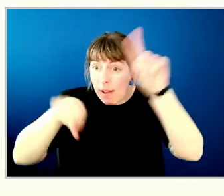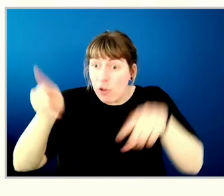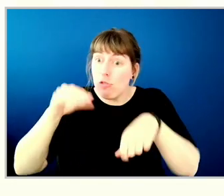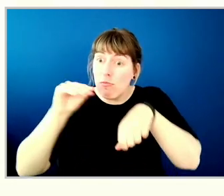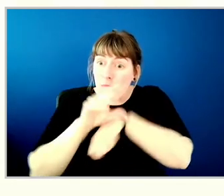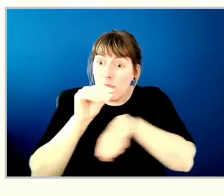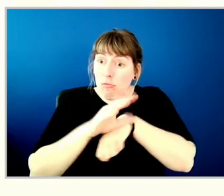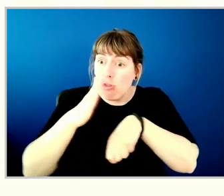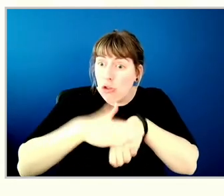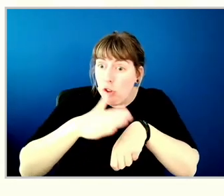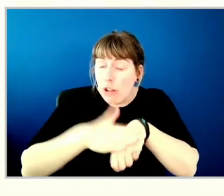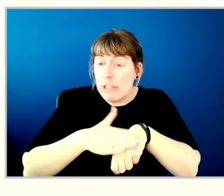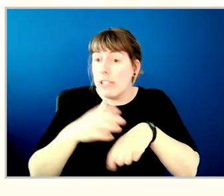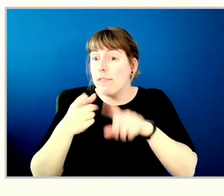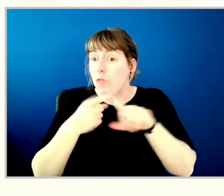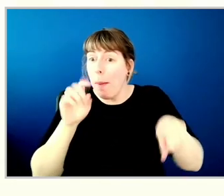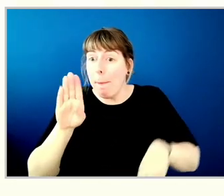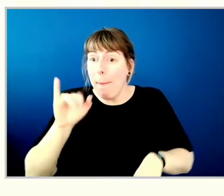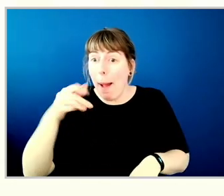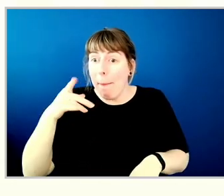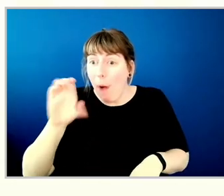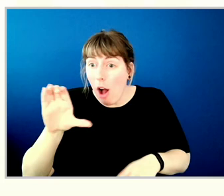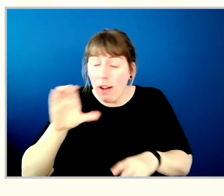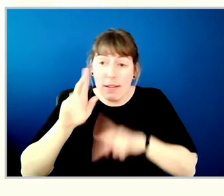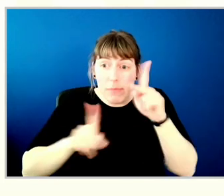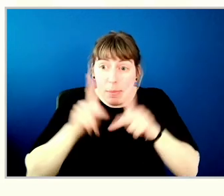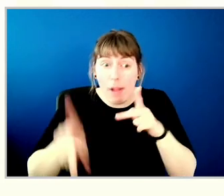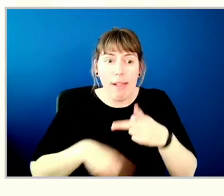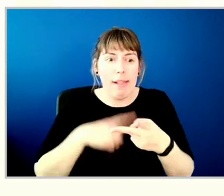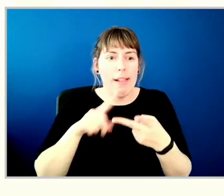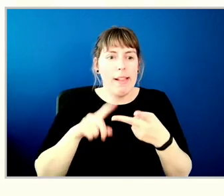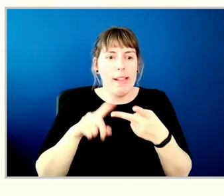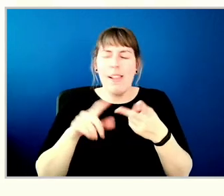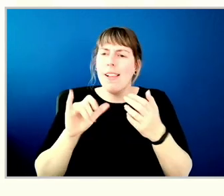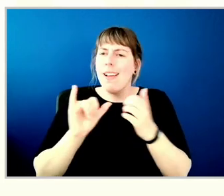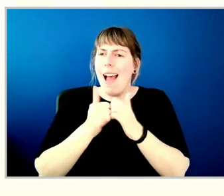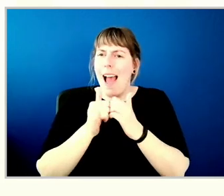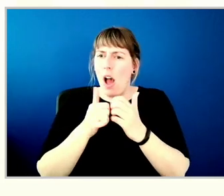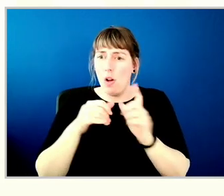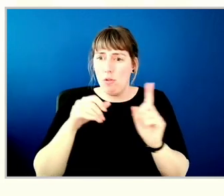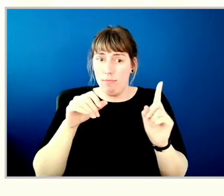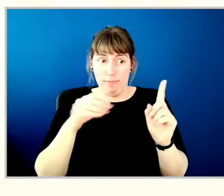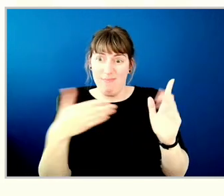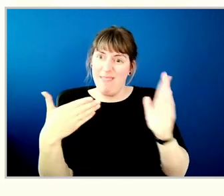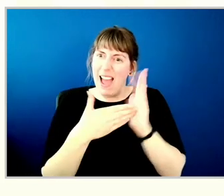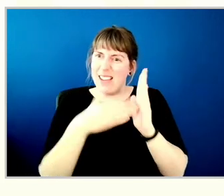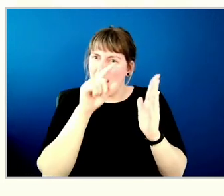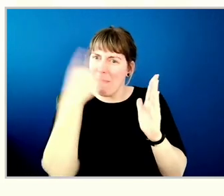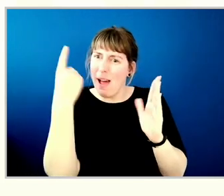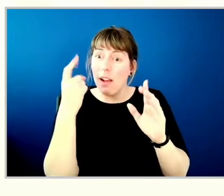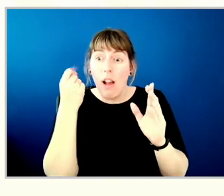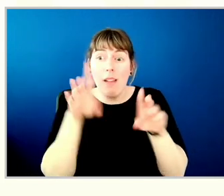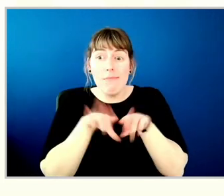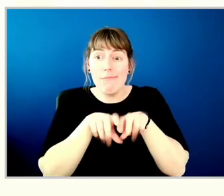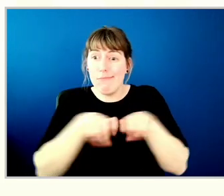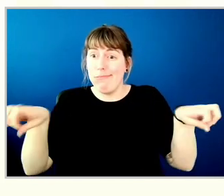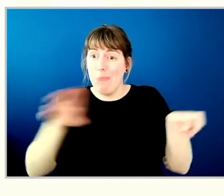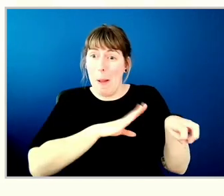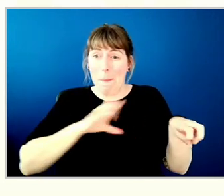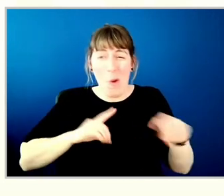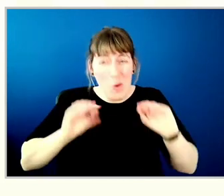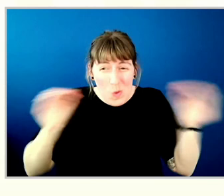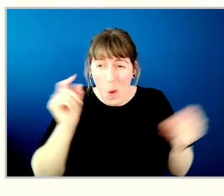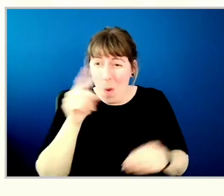led by BIPOC folks? How do you combat anti-blackness with no black representation on the board or upper leadership?